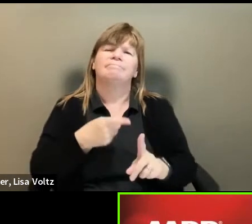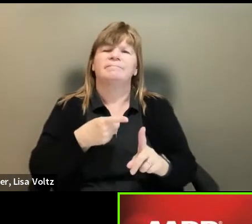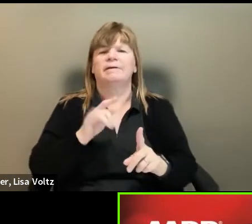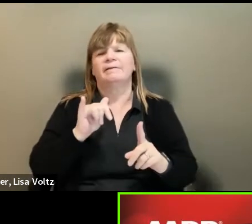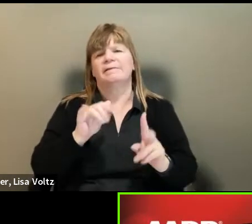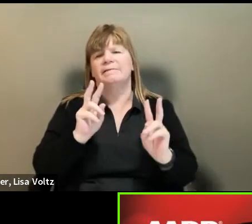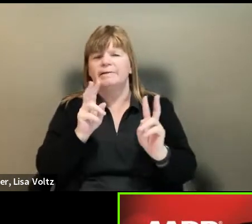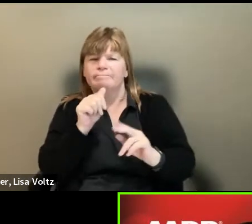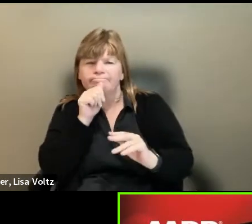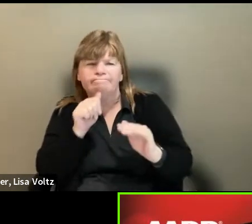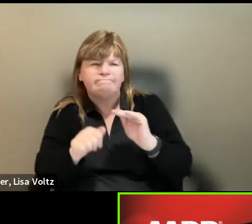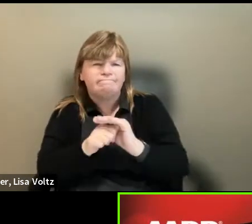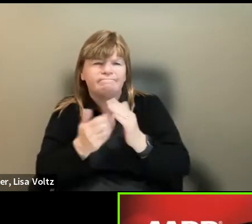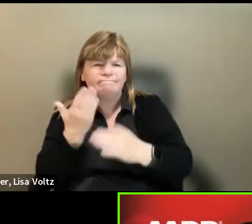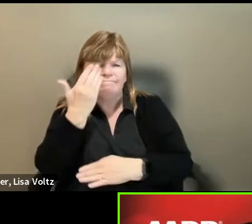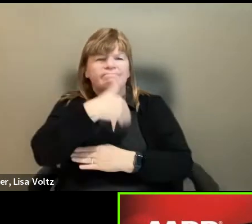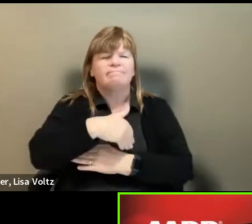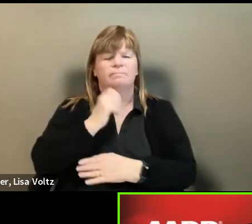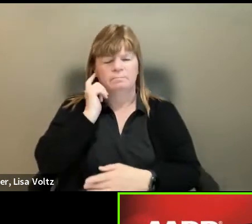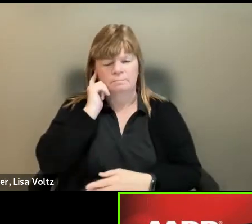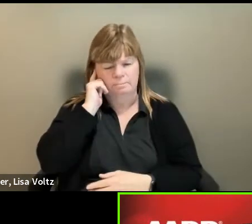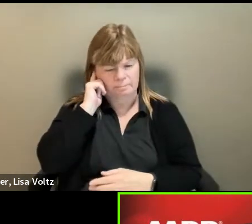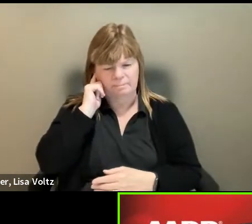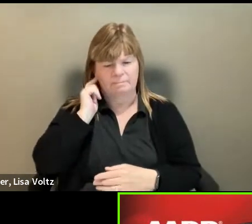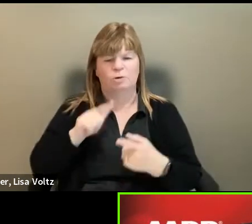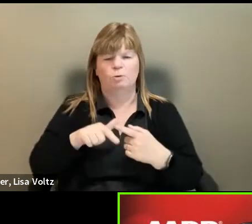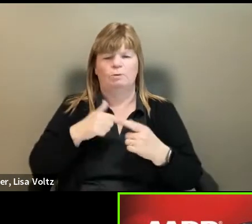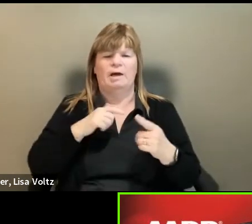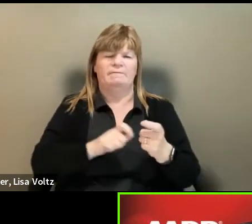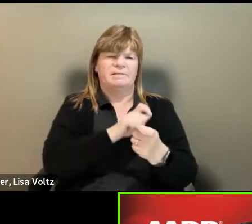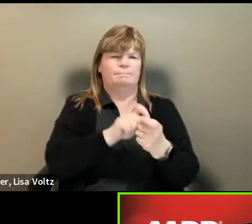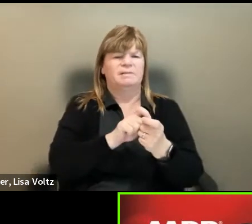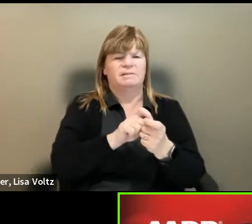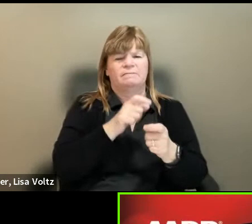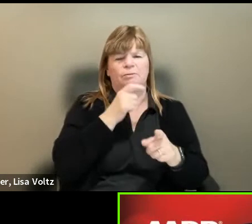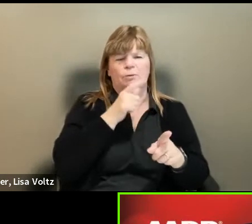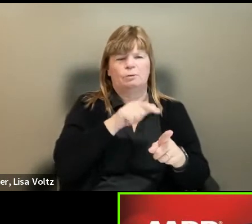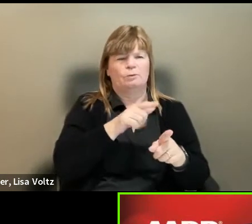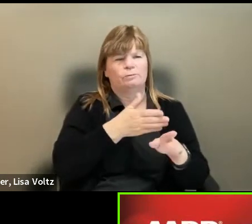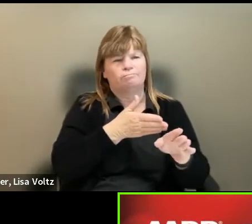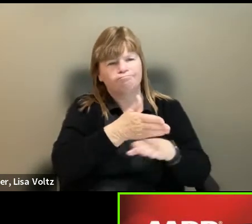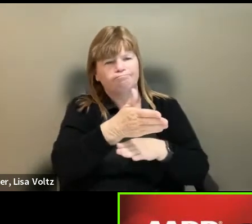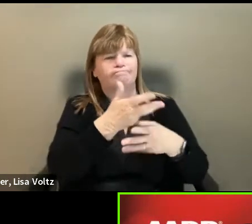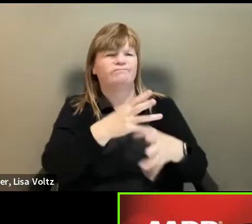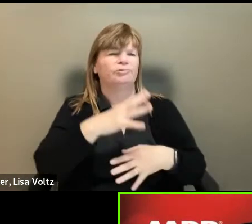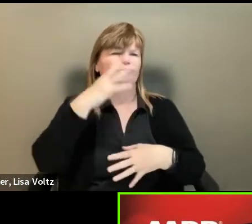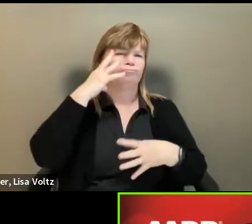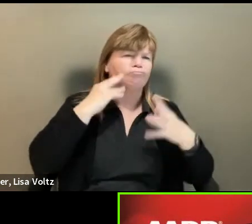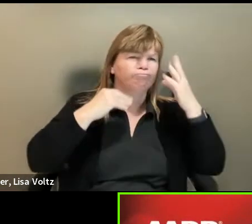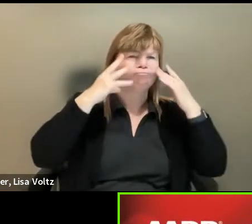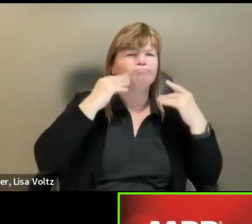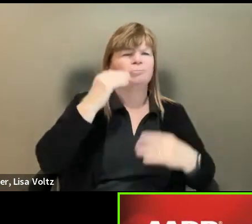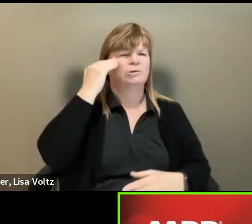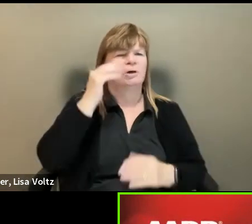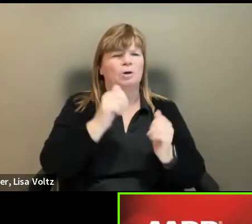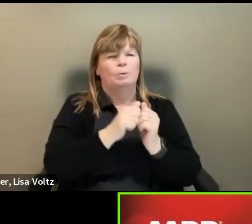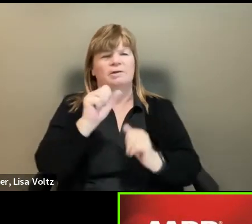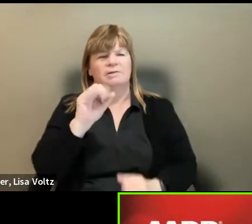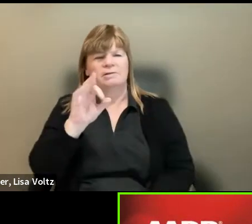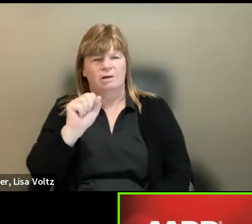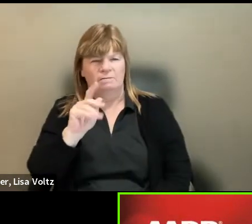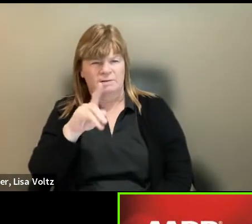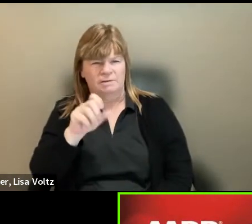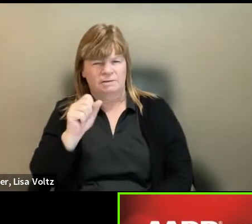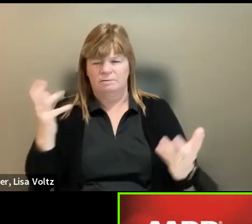sauce. When you combine this specific, uh, set of professional or industrial knowledge, industry knowledge with those soft skills, and you get